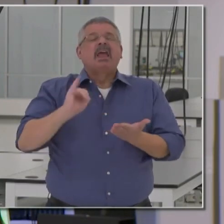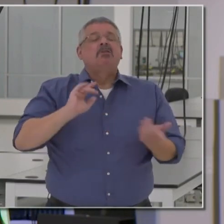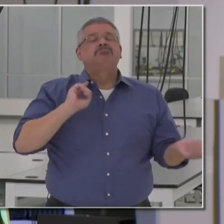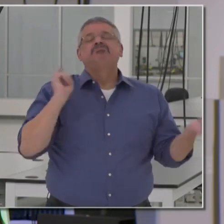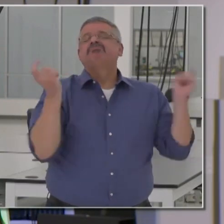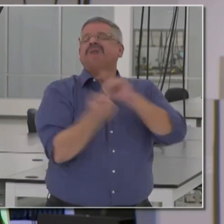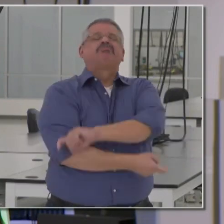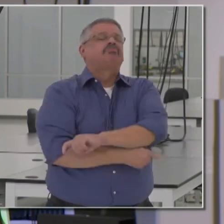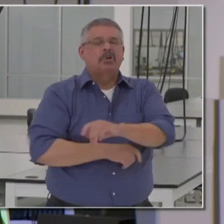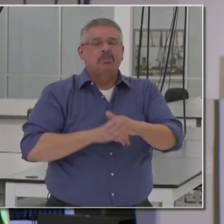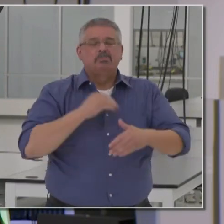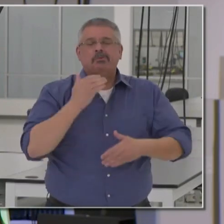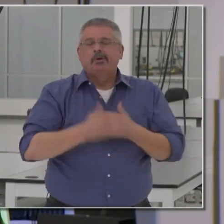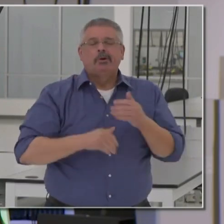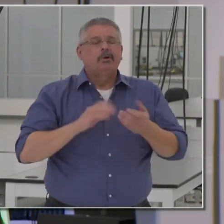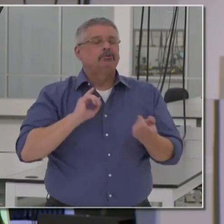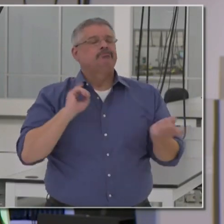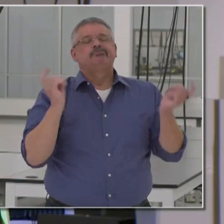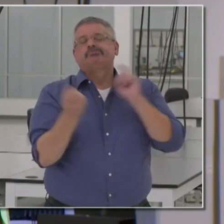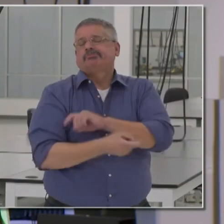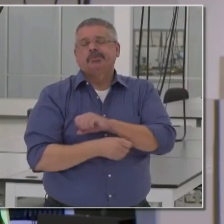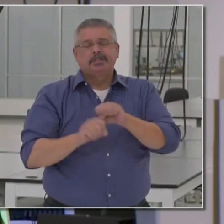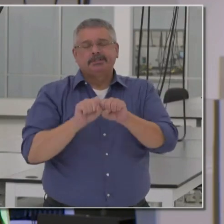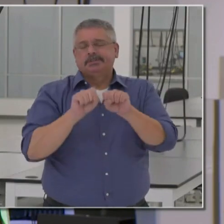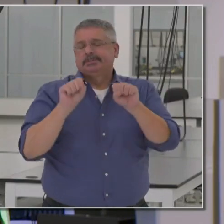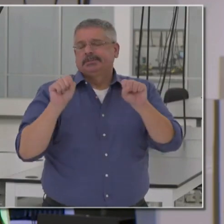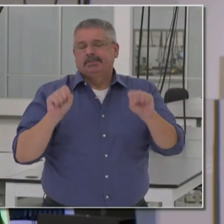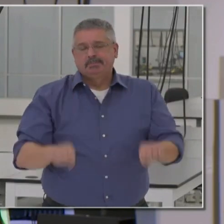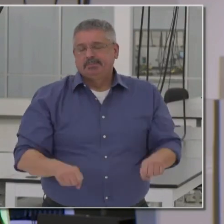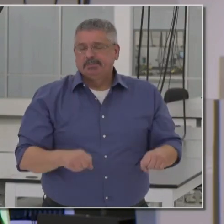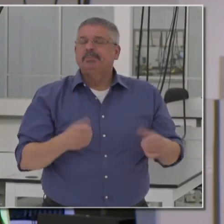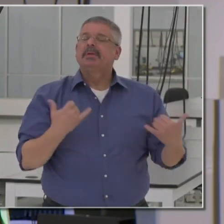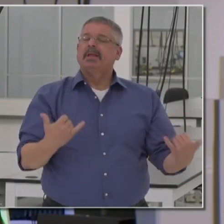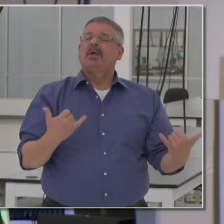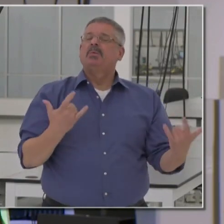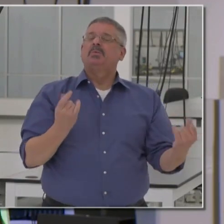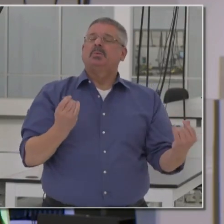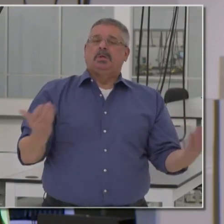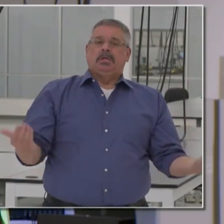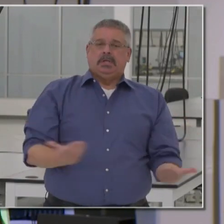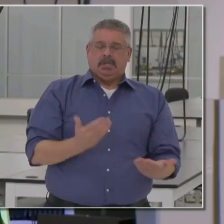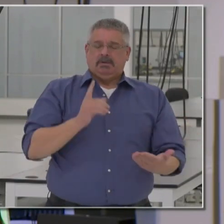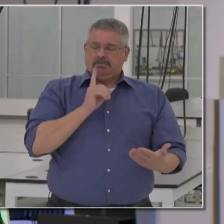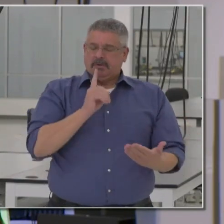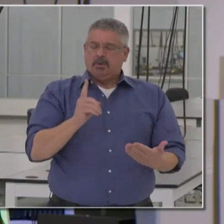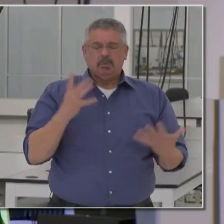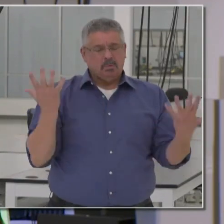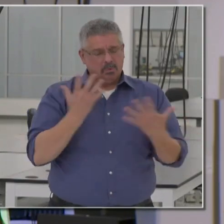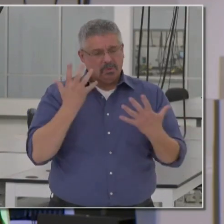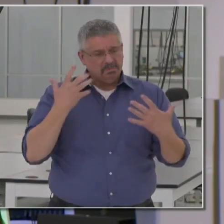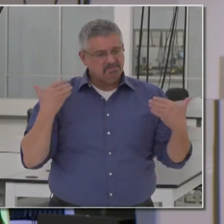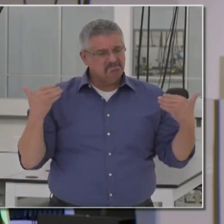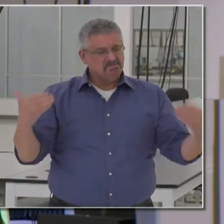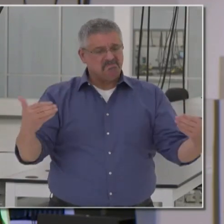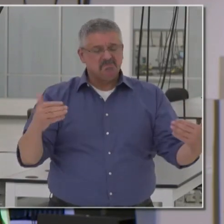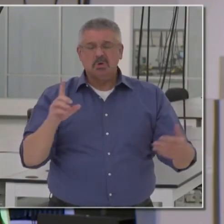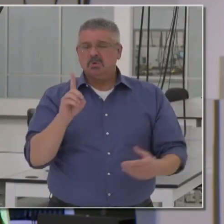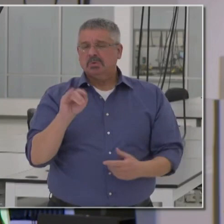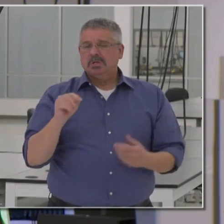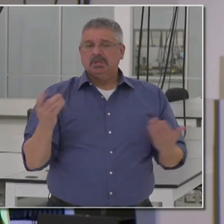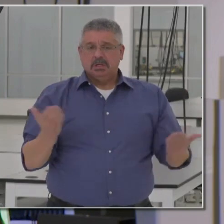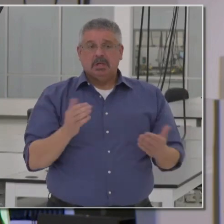process and the entire system. And that's exactly what we're doing here in a very audacious and bold way in California.